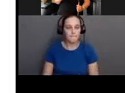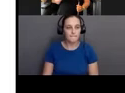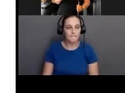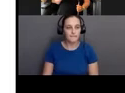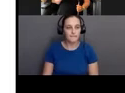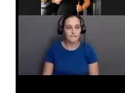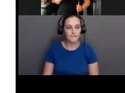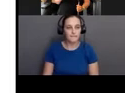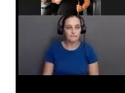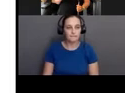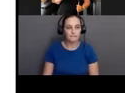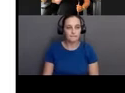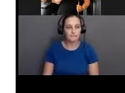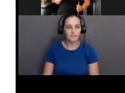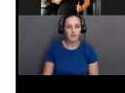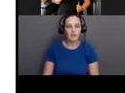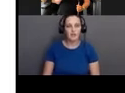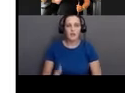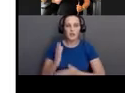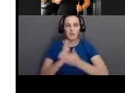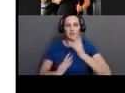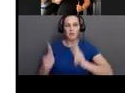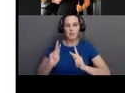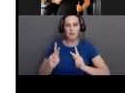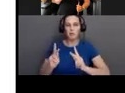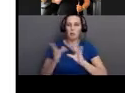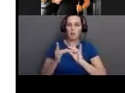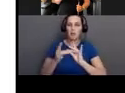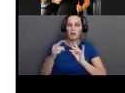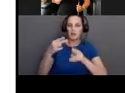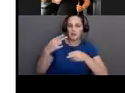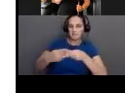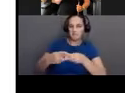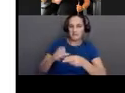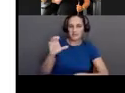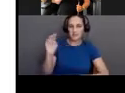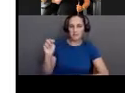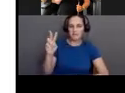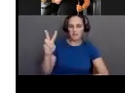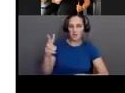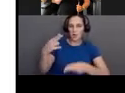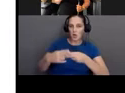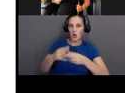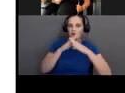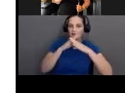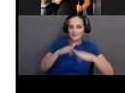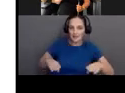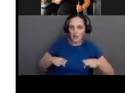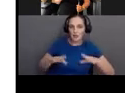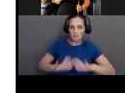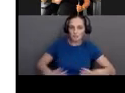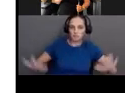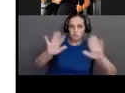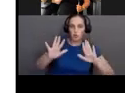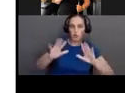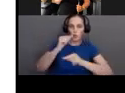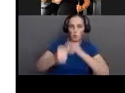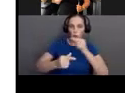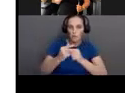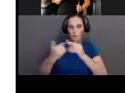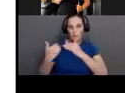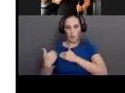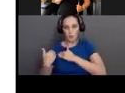So I've heard CMD called a silent global burden, and I really think that that's true. think that that's a great way to describe this.